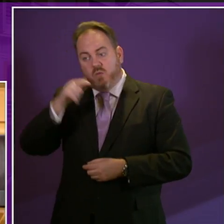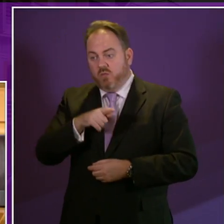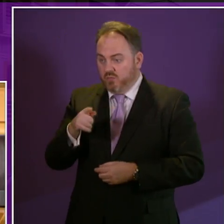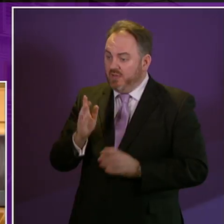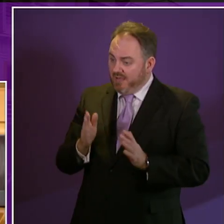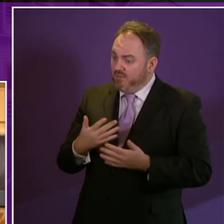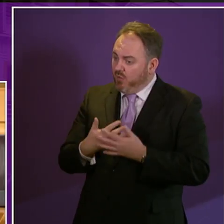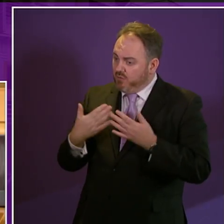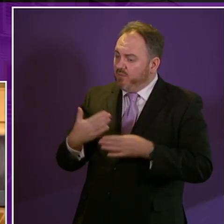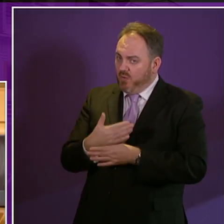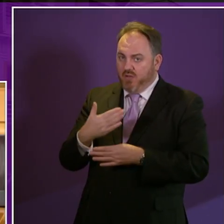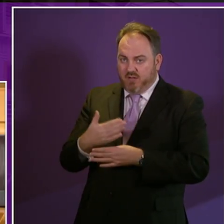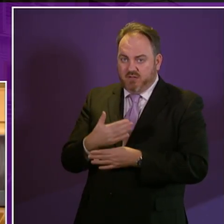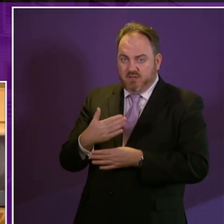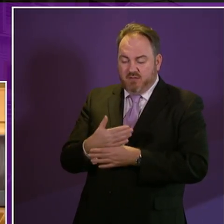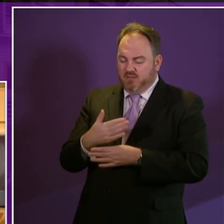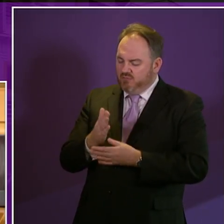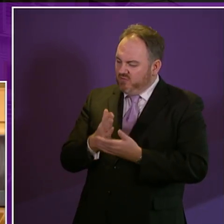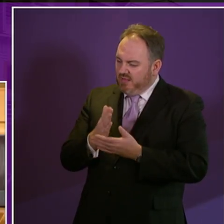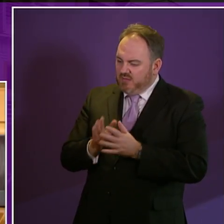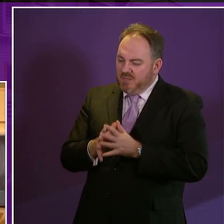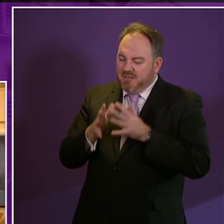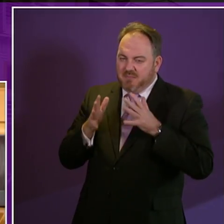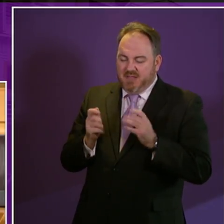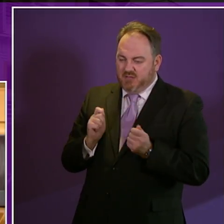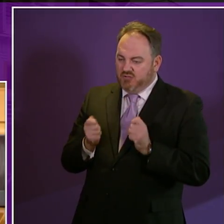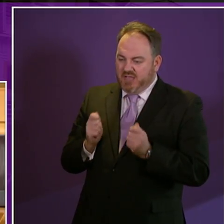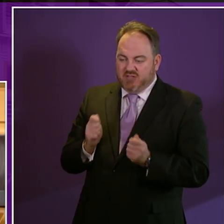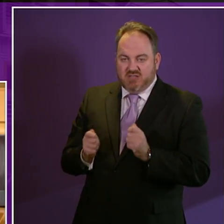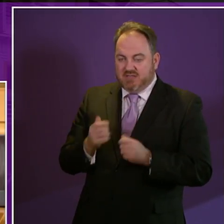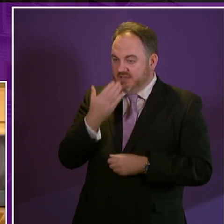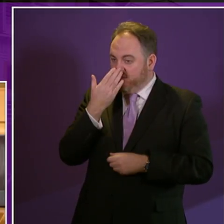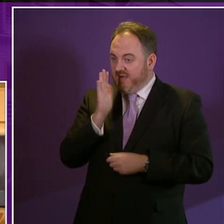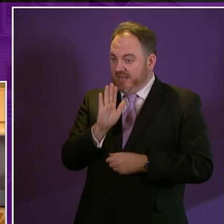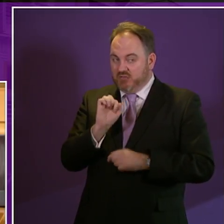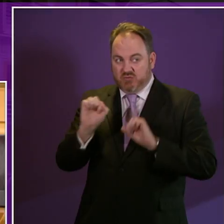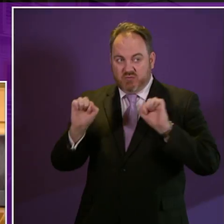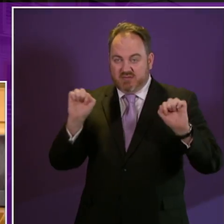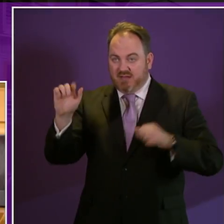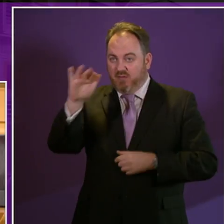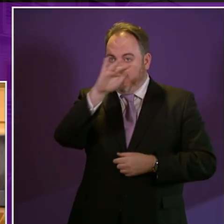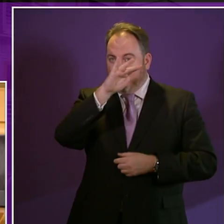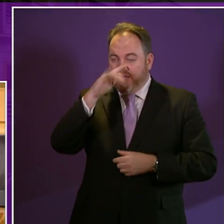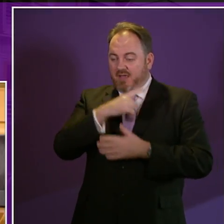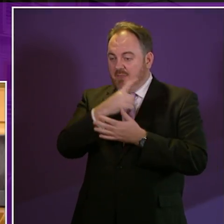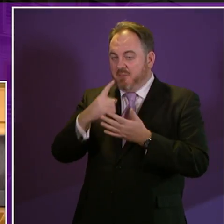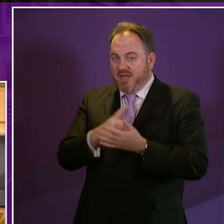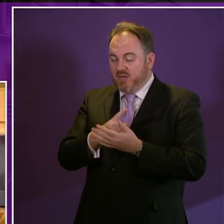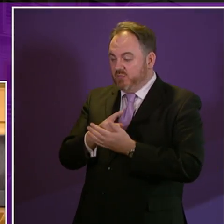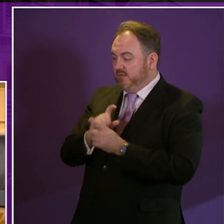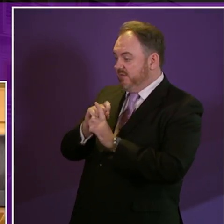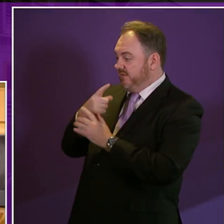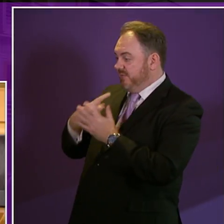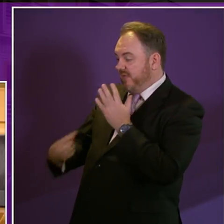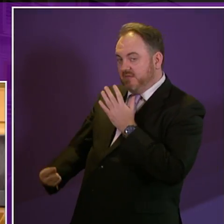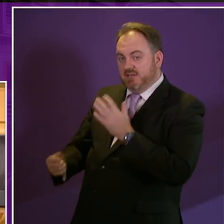job here to fundamentally change people's attitudes to people with disabilities because